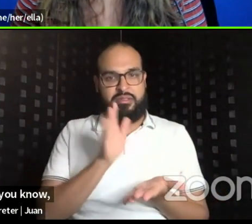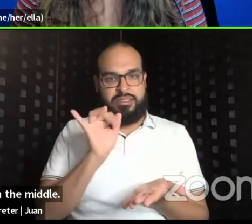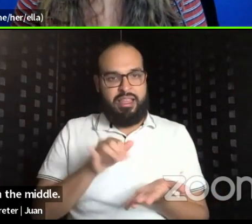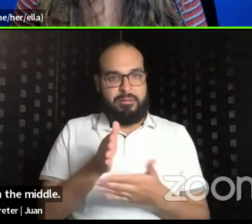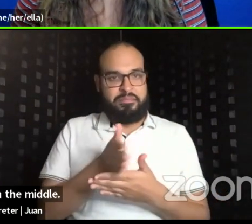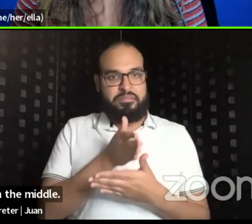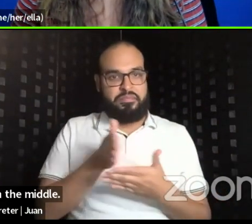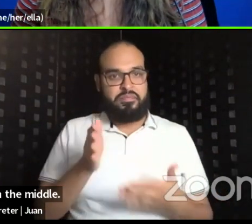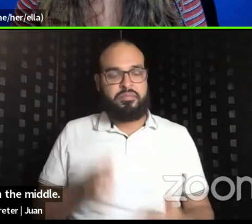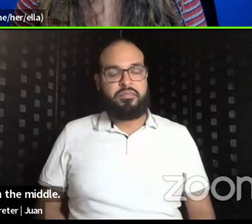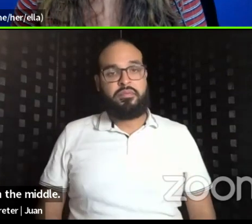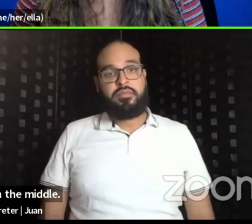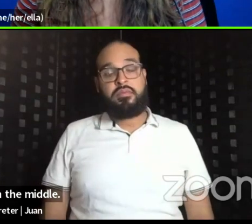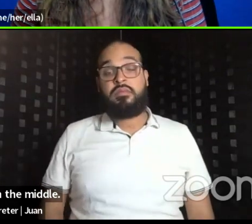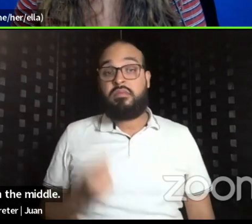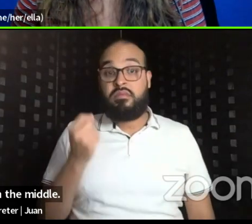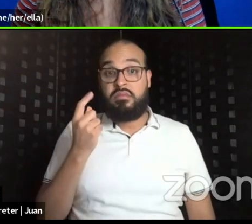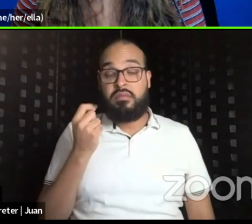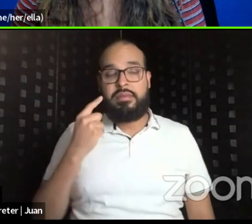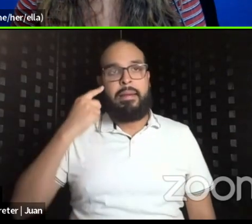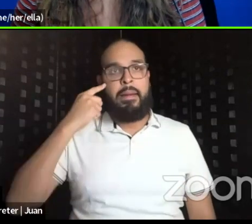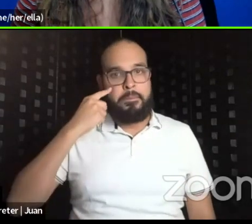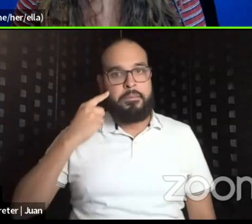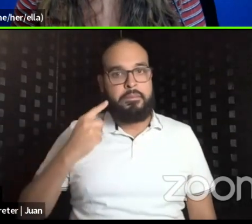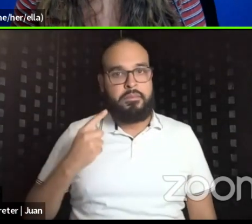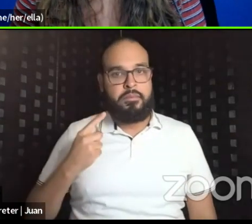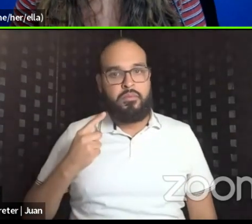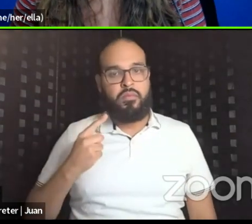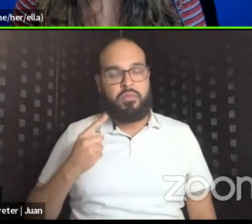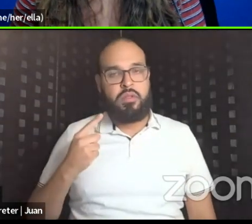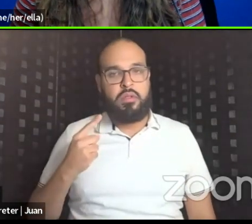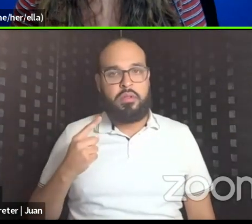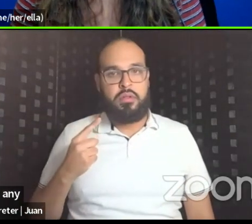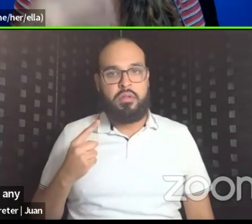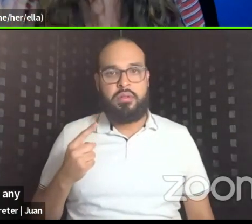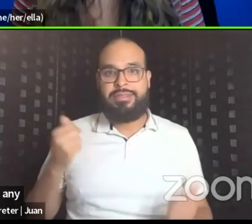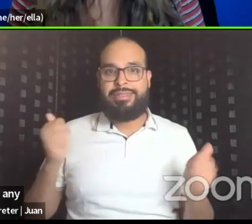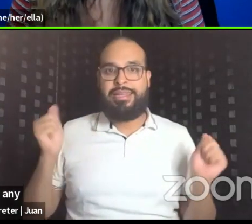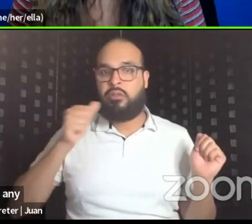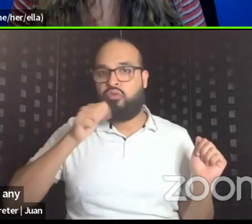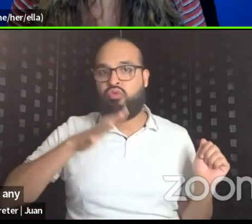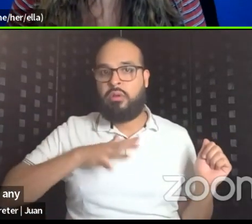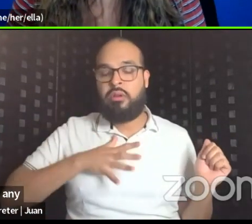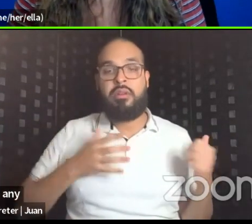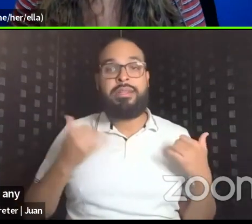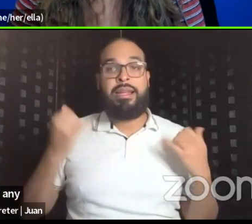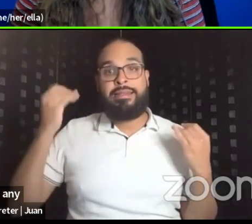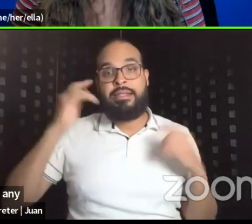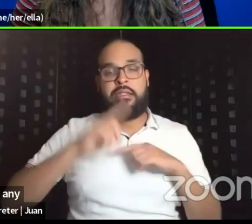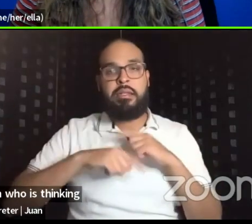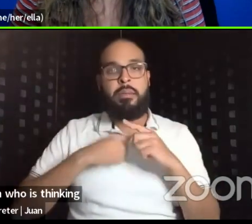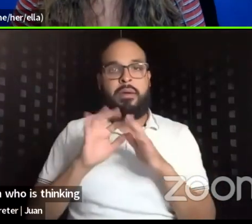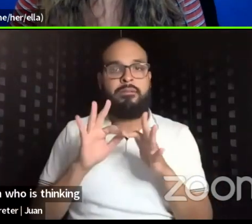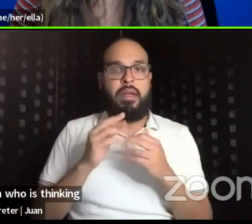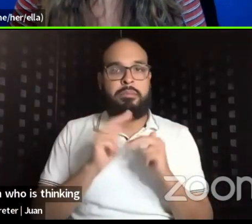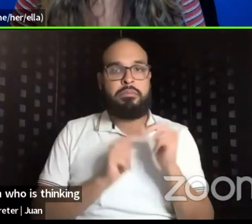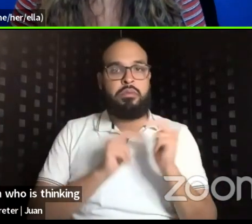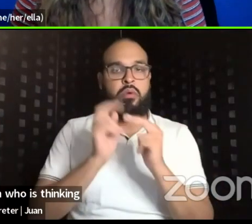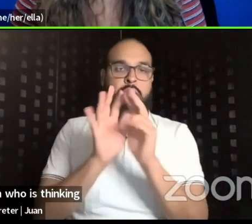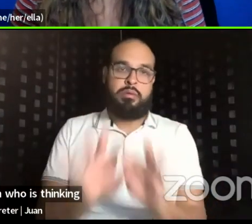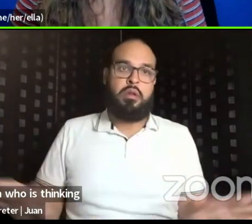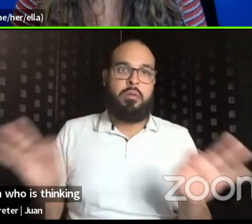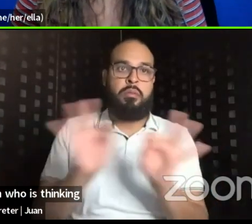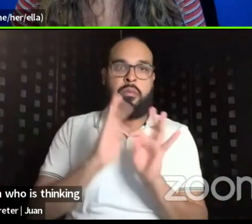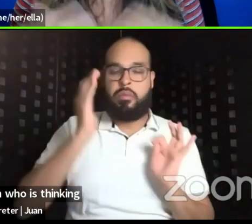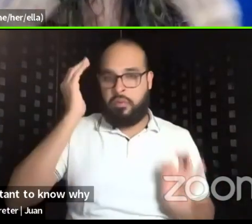but, uh, but I think for, um, for any woman who is thinking about family building, it's really important to know,